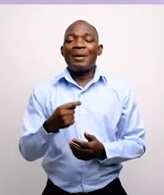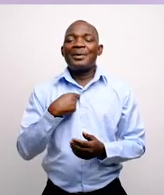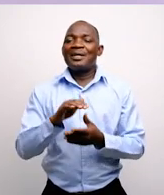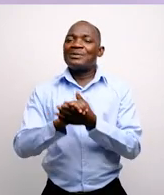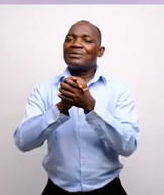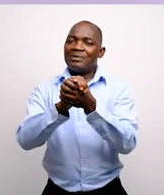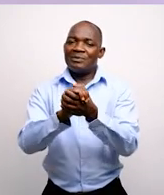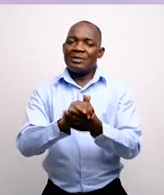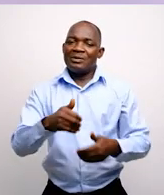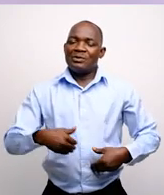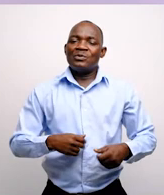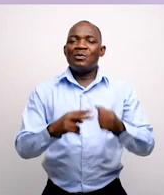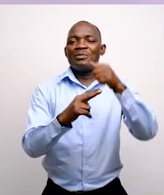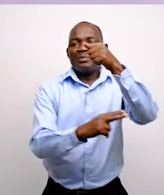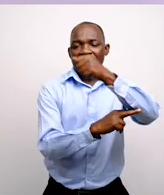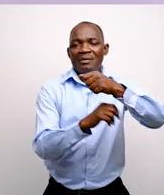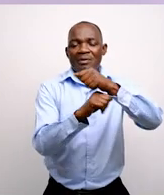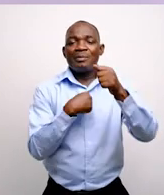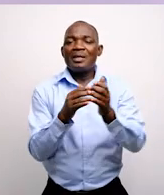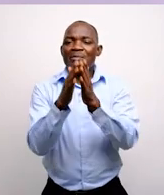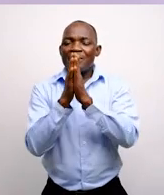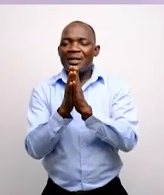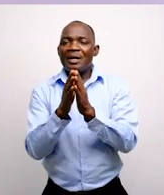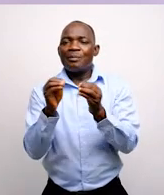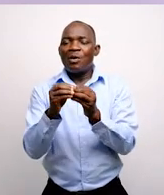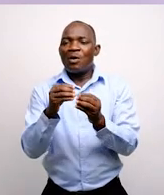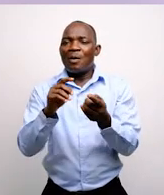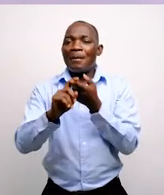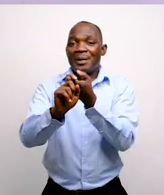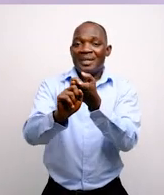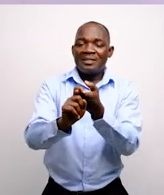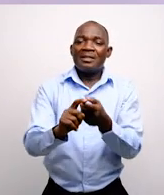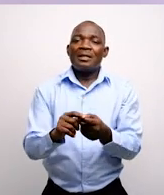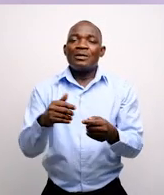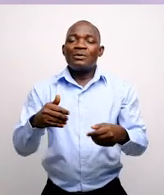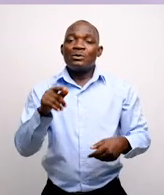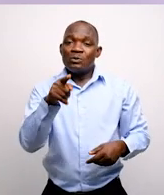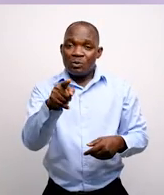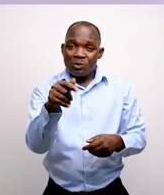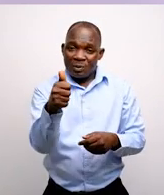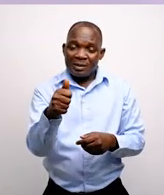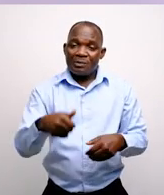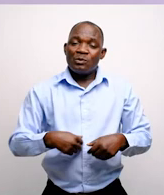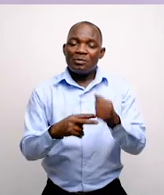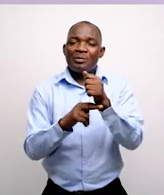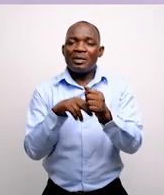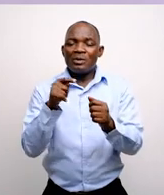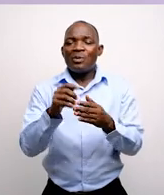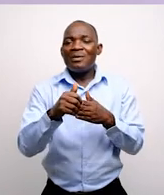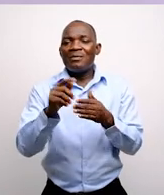And I congratulate you. I pray for more such partnerships. By you being